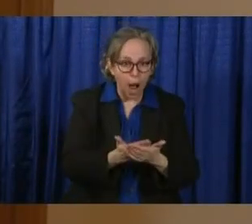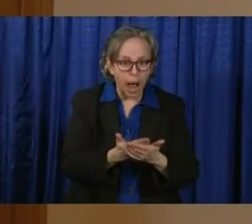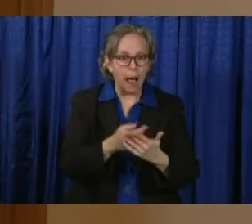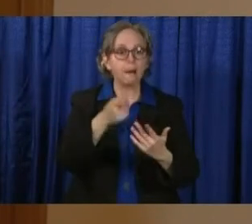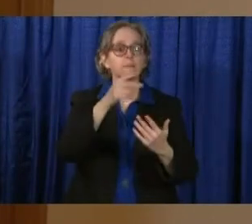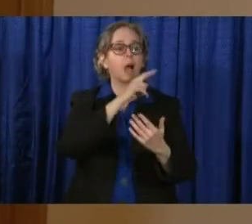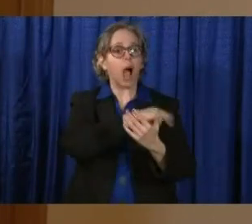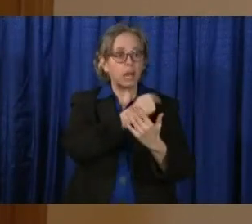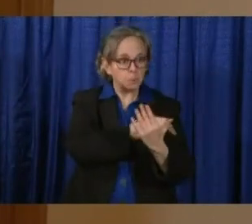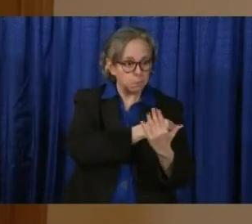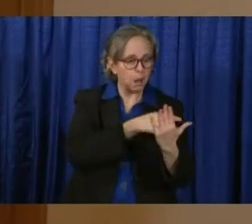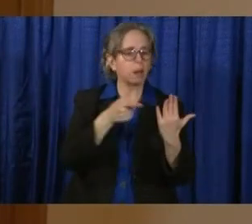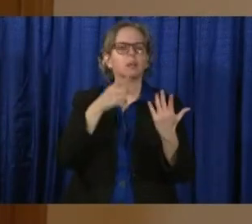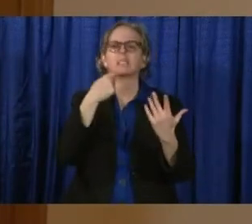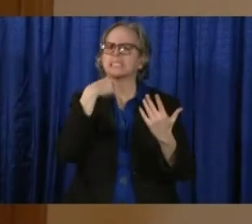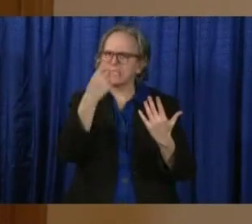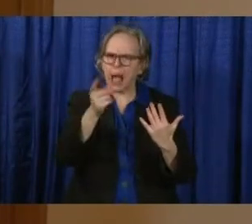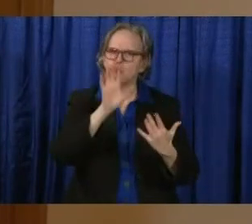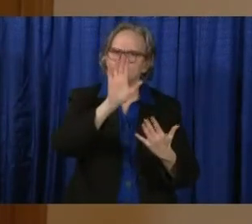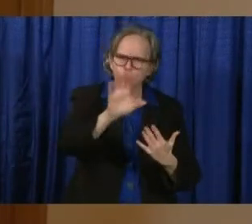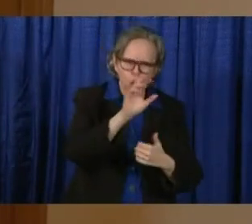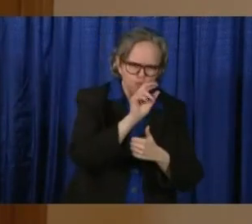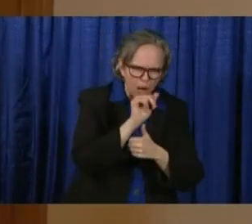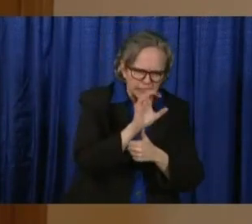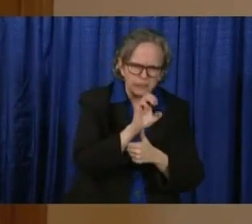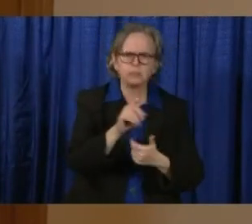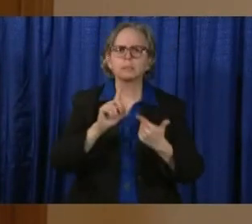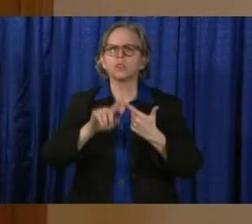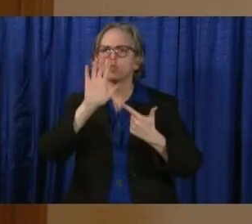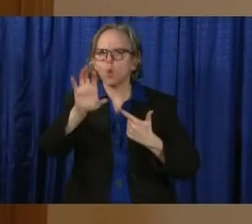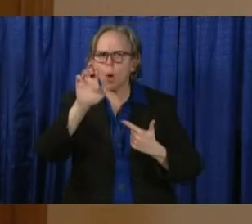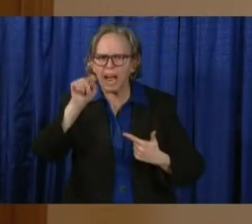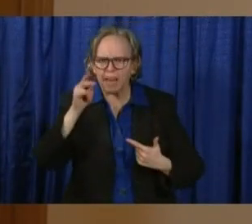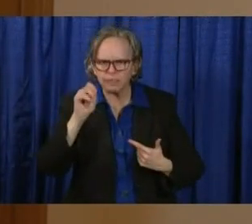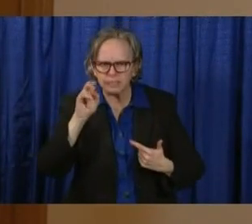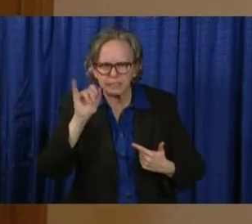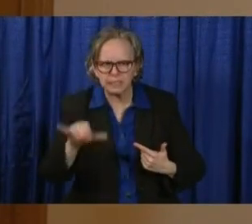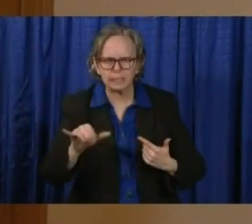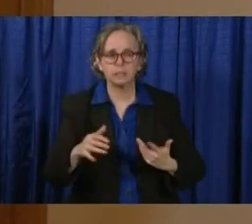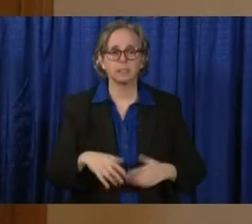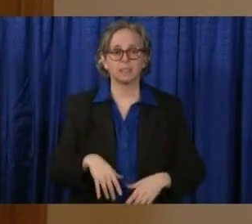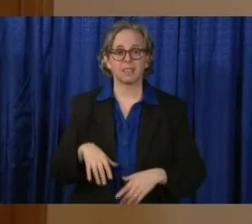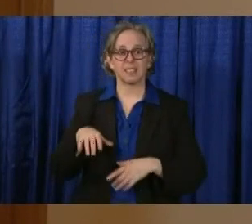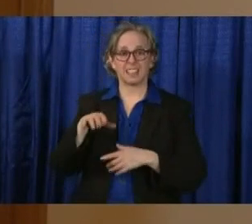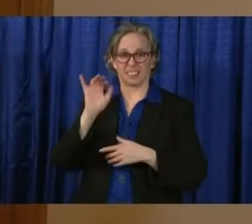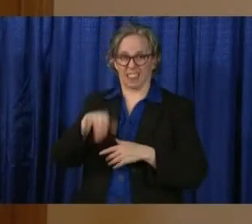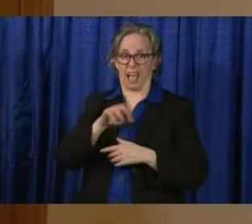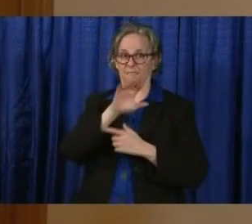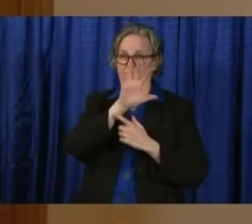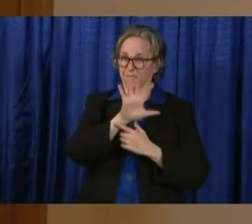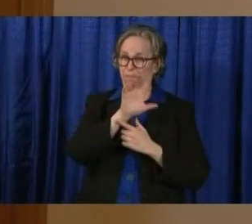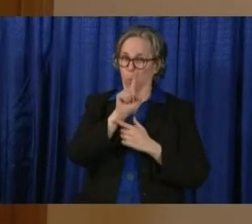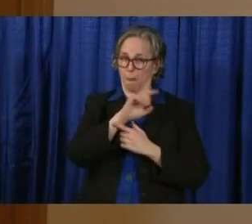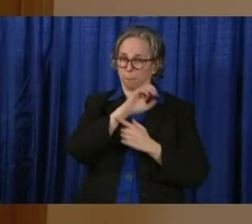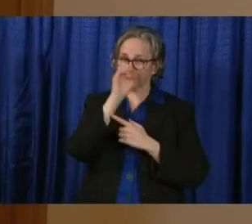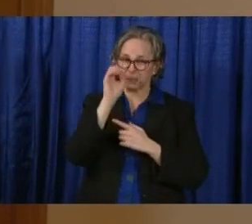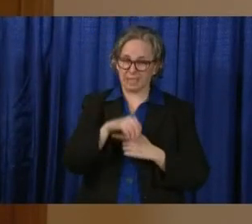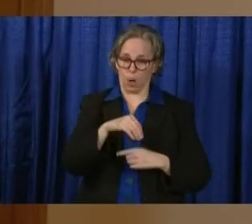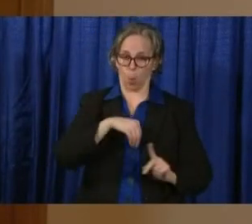race, again, our cases are 51% white, 18% black,